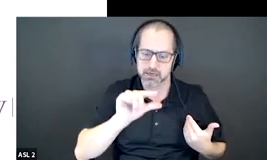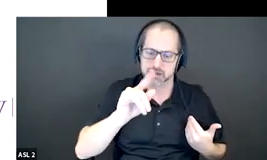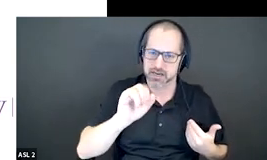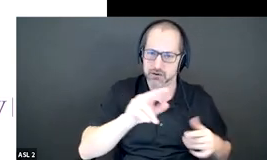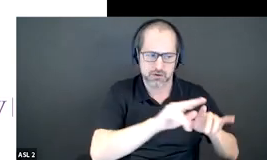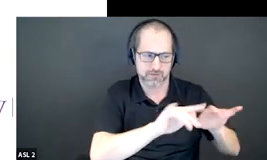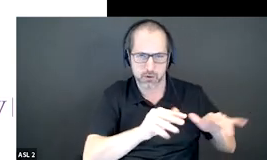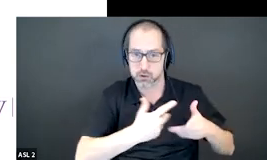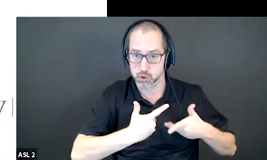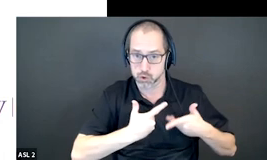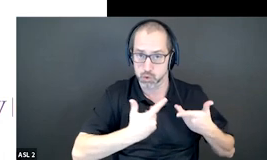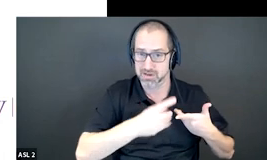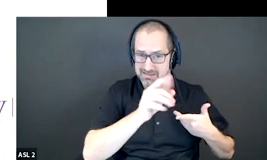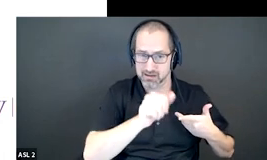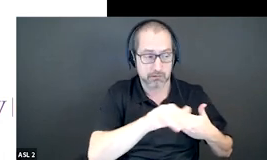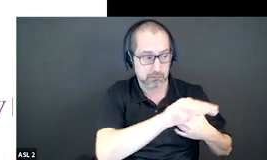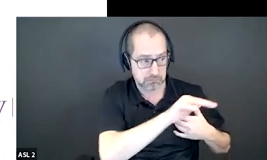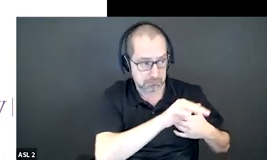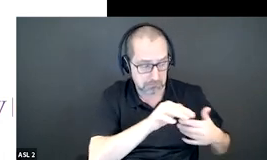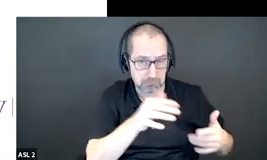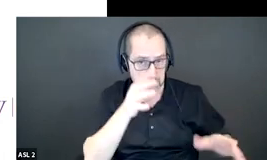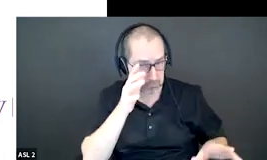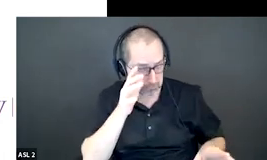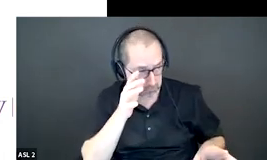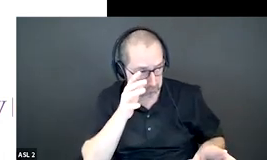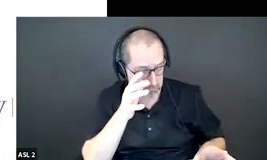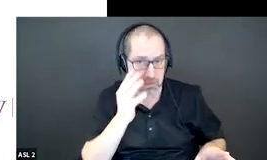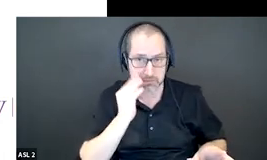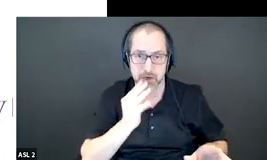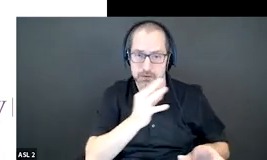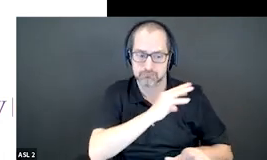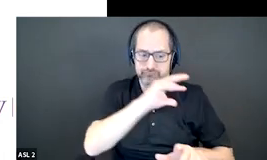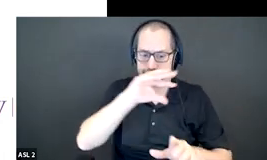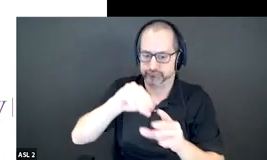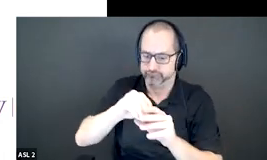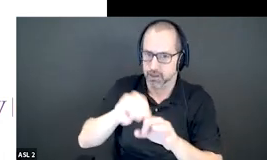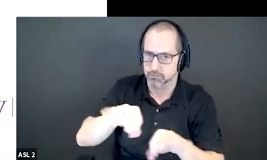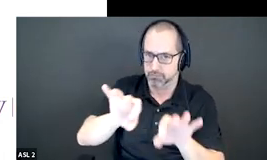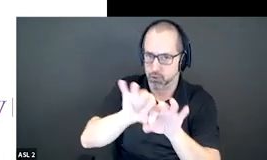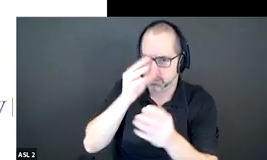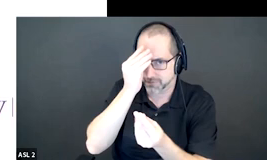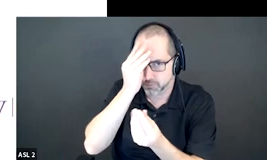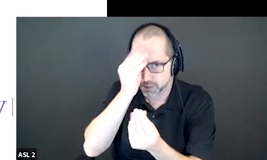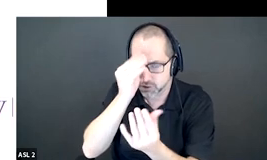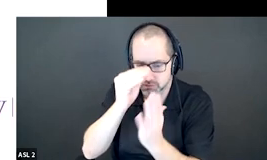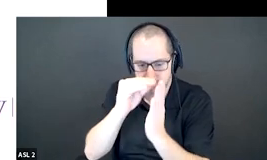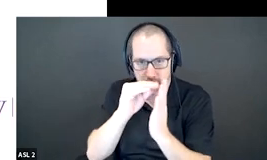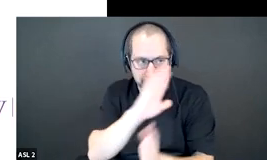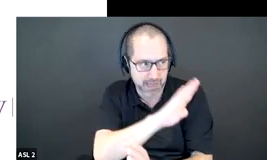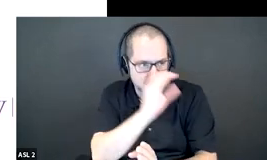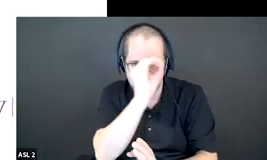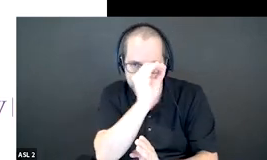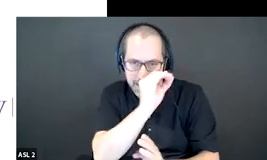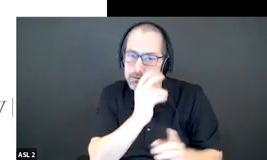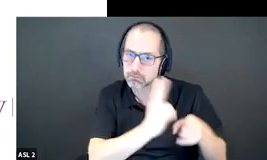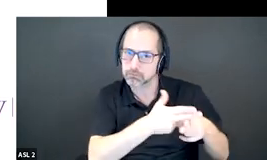uh as uh um as important contributions and their opinions as experts